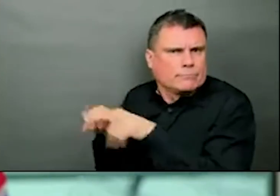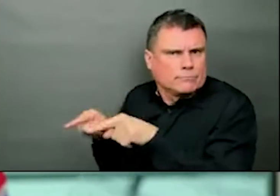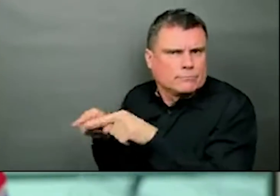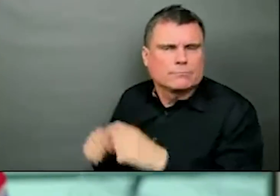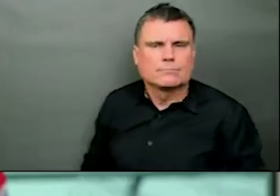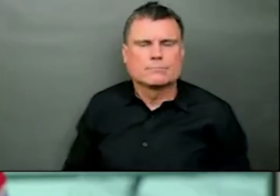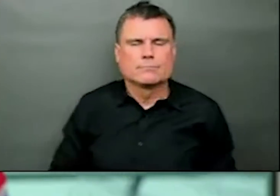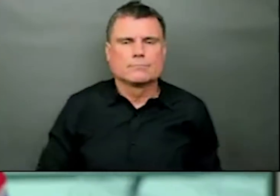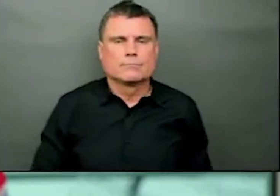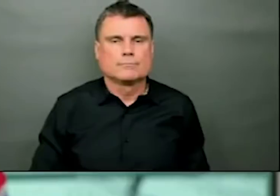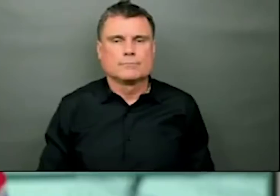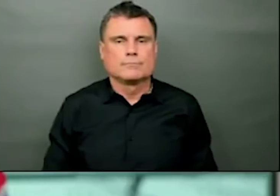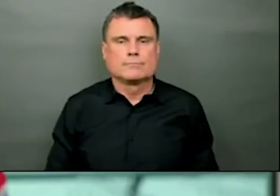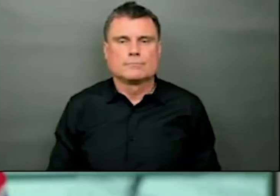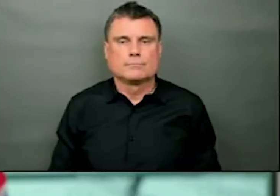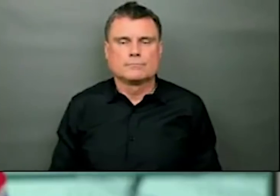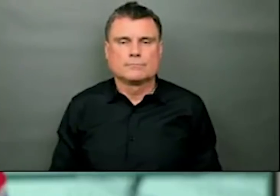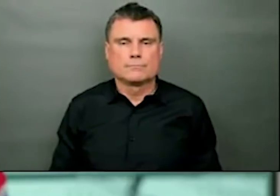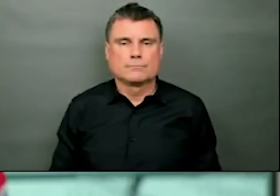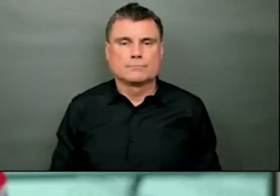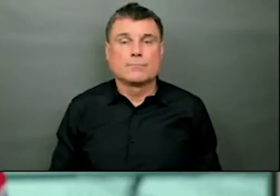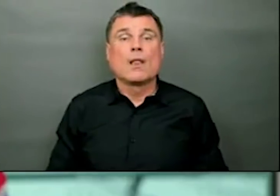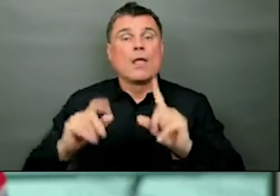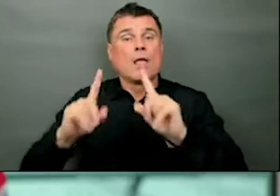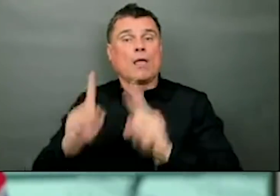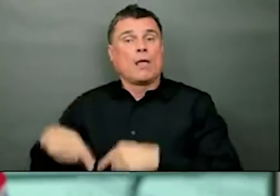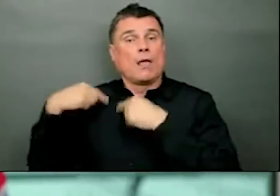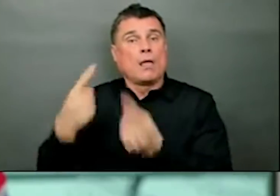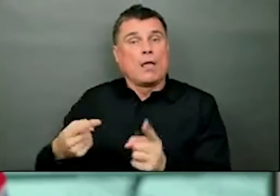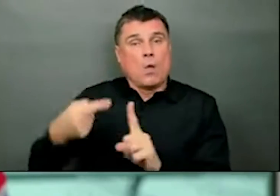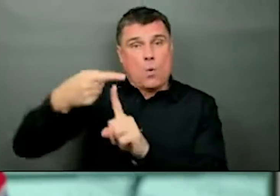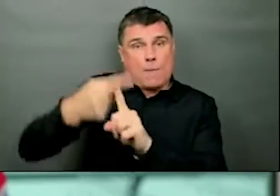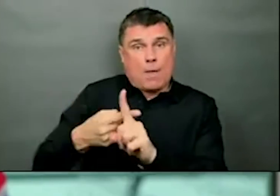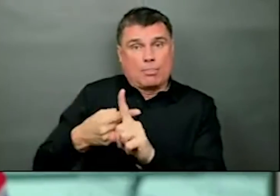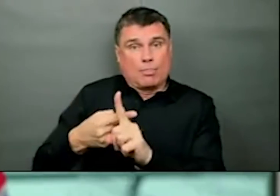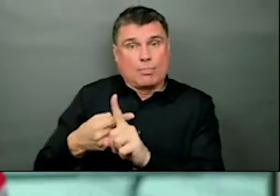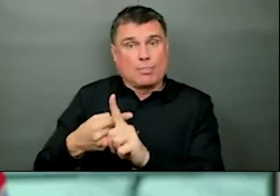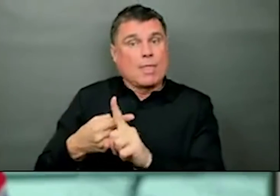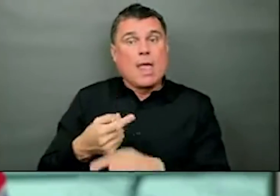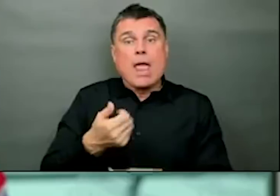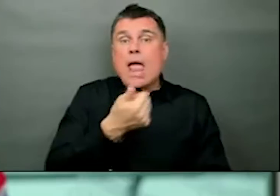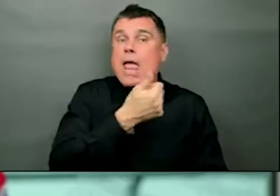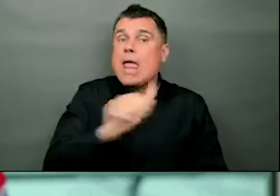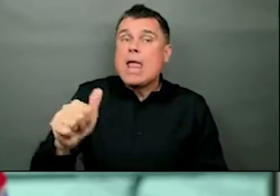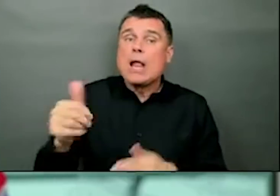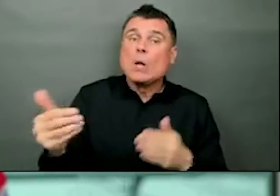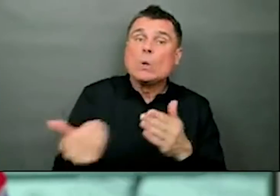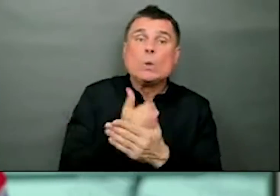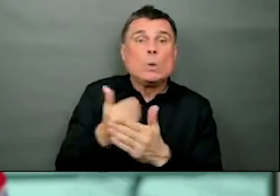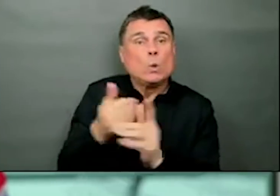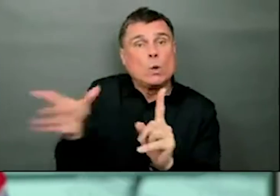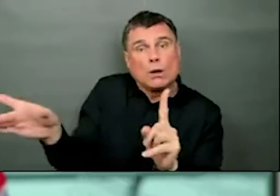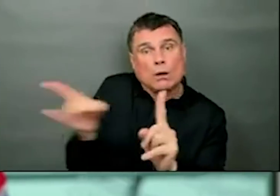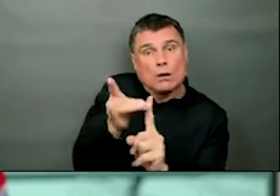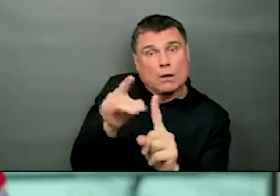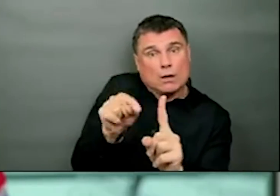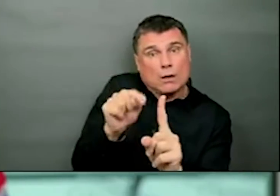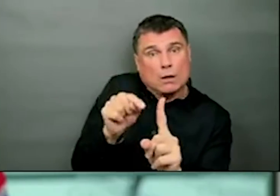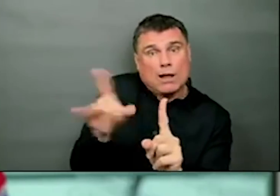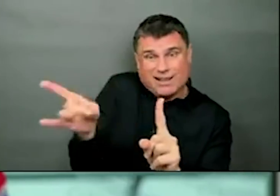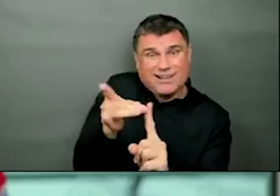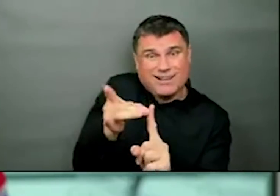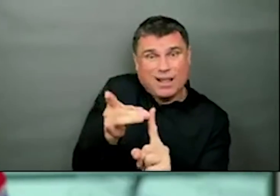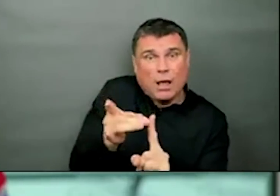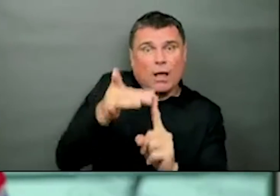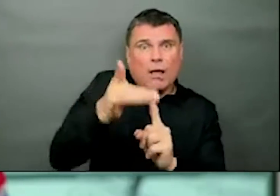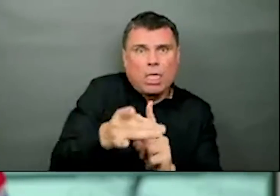Over the last month, we have been closely monitoring our new cases and our rates of transmission. So that we can better